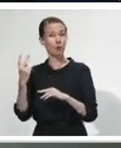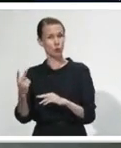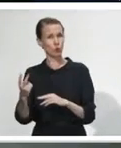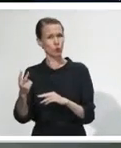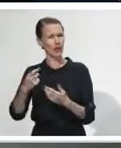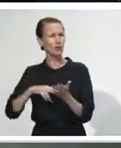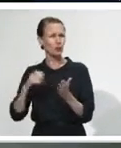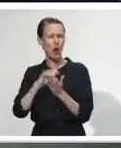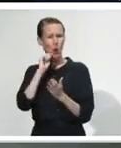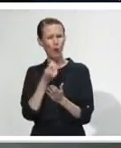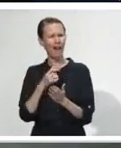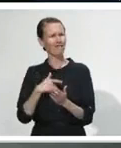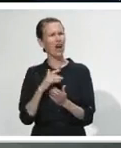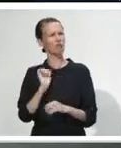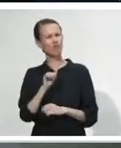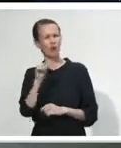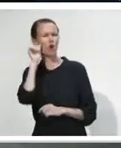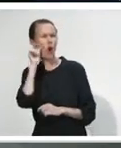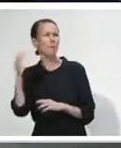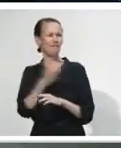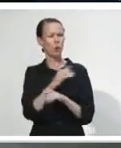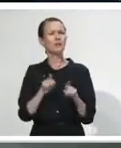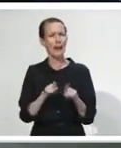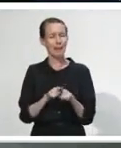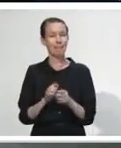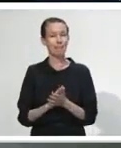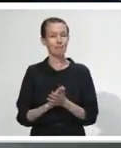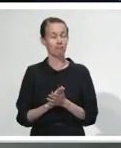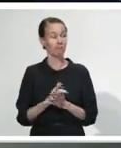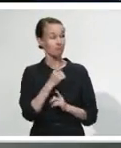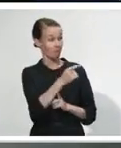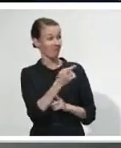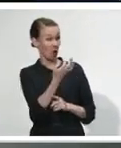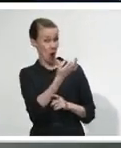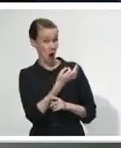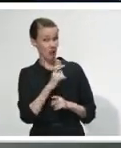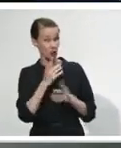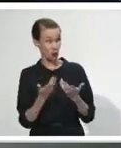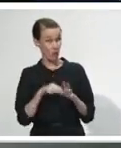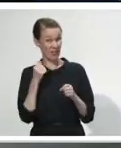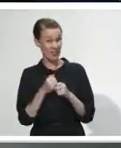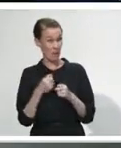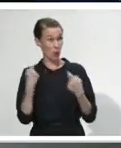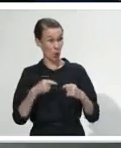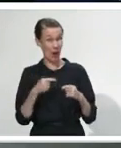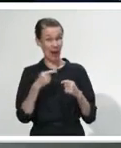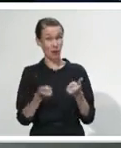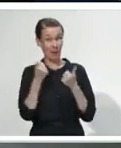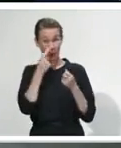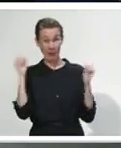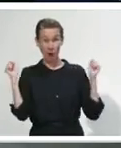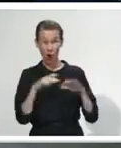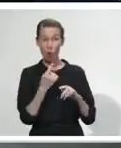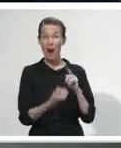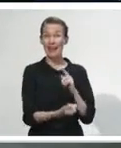level two meant. So gatherings up to 100 people inside? Yep, so you'll see that all of that guidance remains the same at level two. We do still need to be